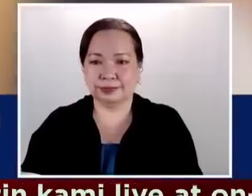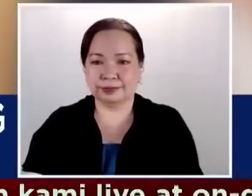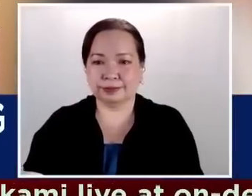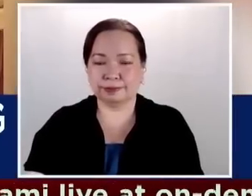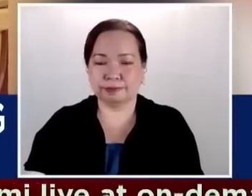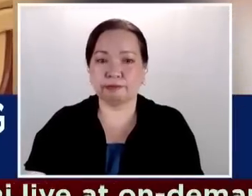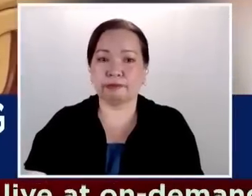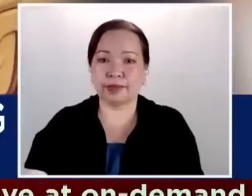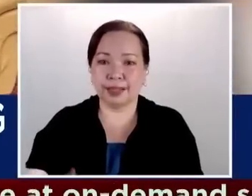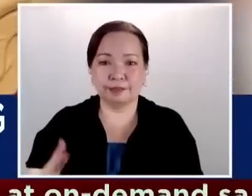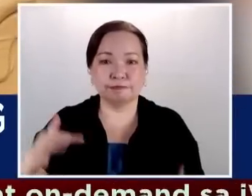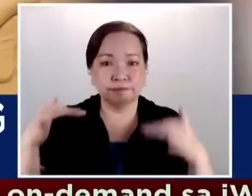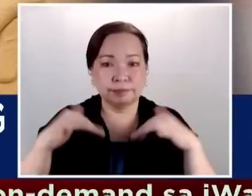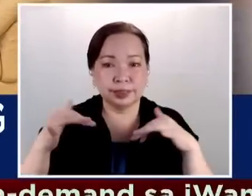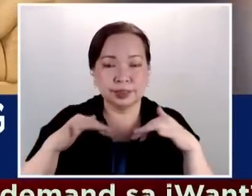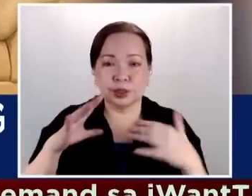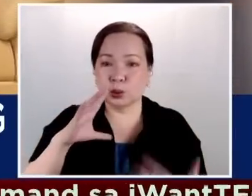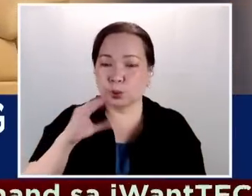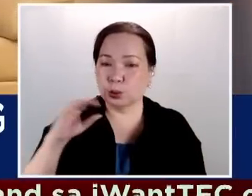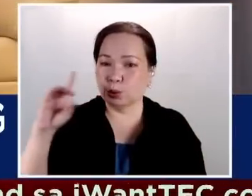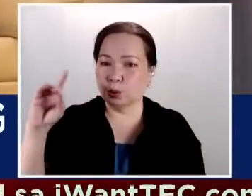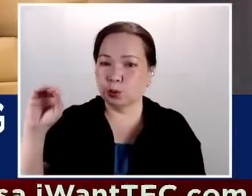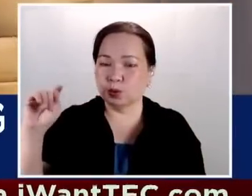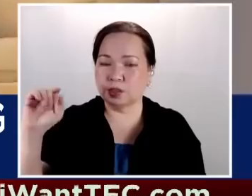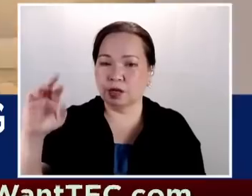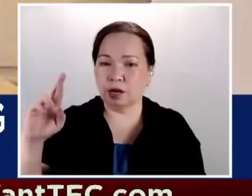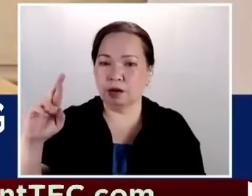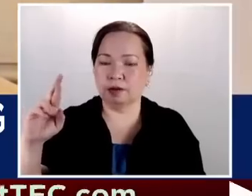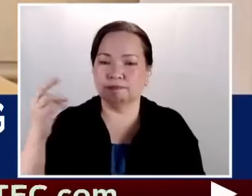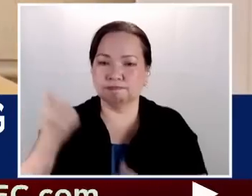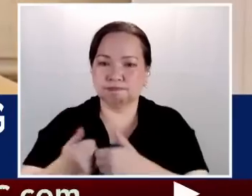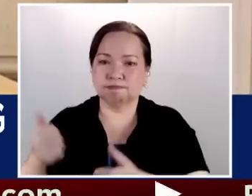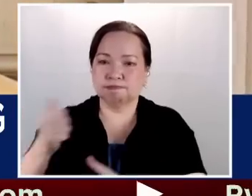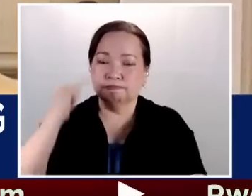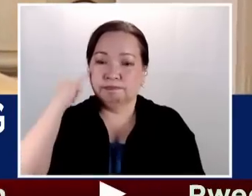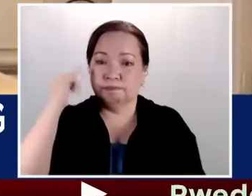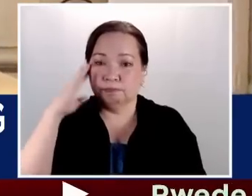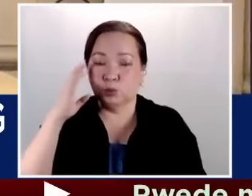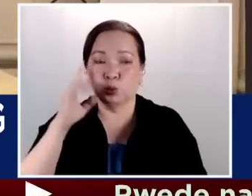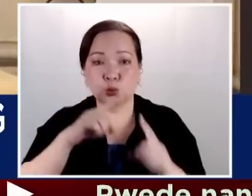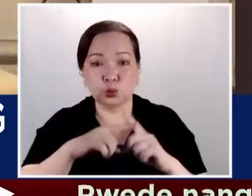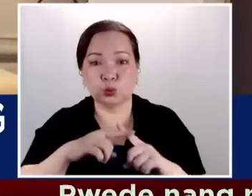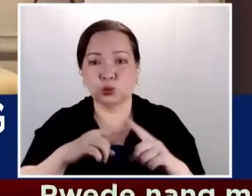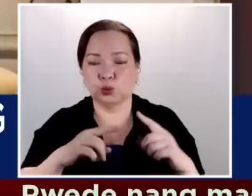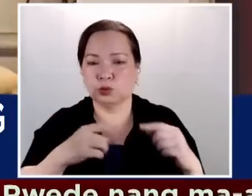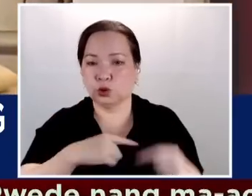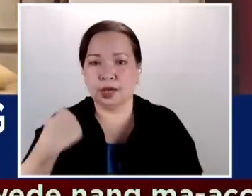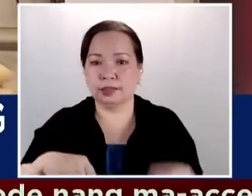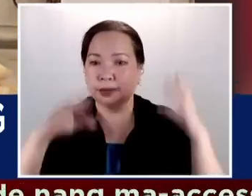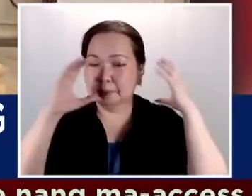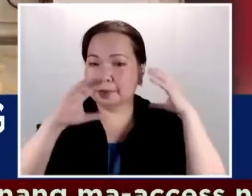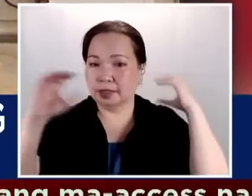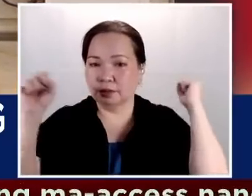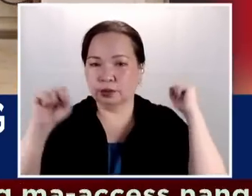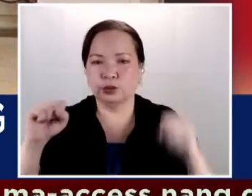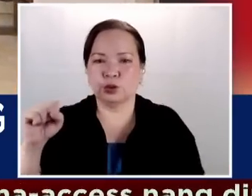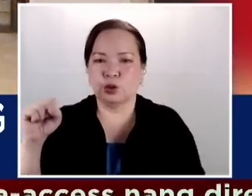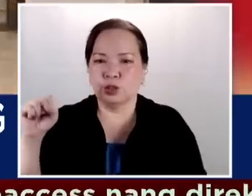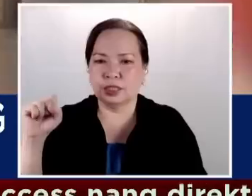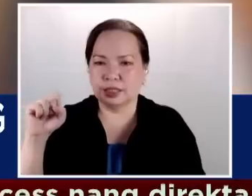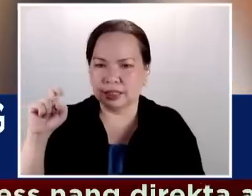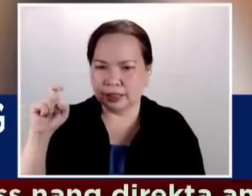Nakipagpulong si DOTR Secretary Jaime Bautista kay Chinese Ambassador Wang Silian para sa posibling